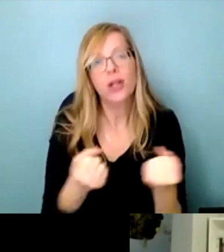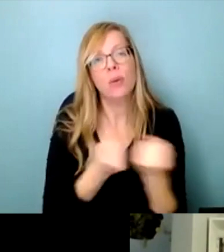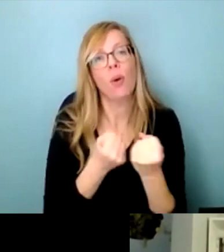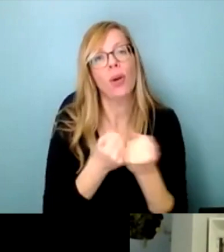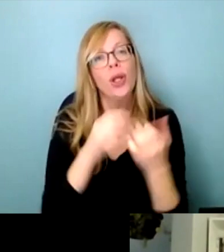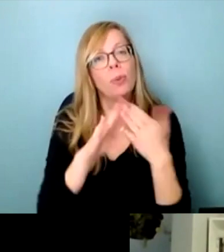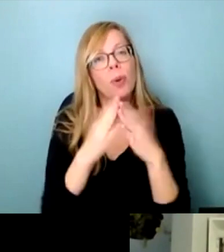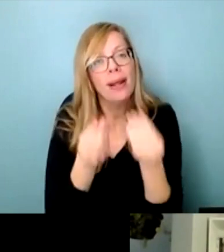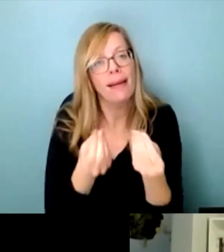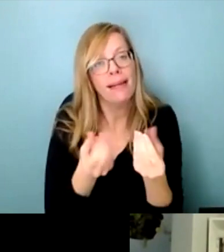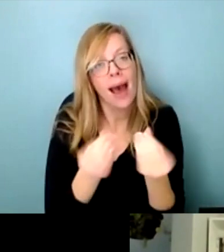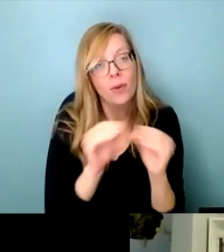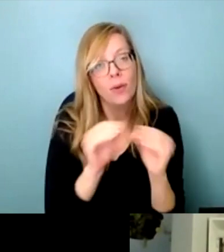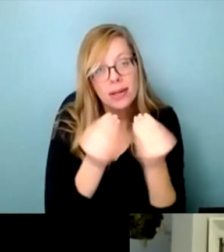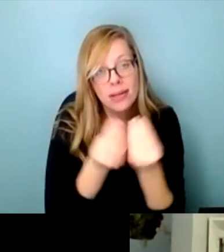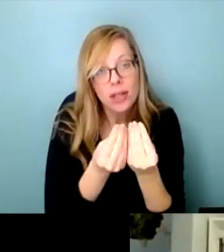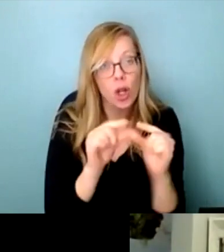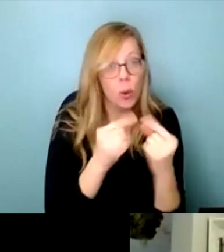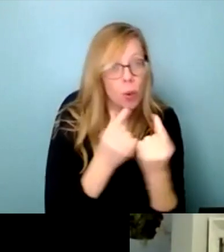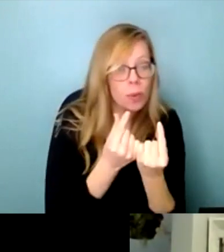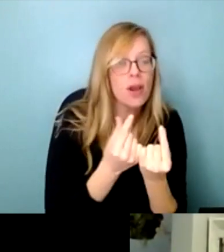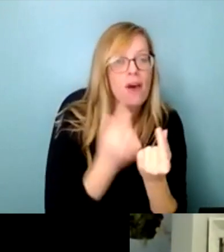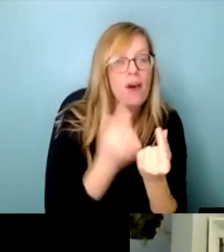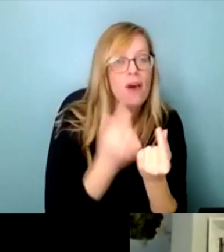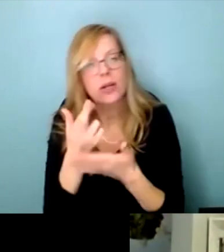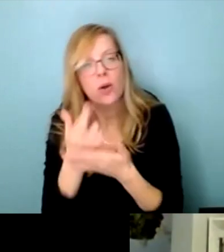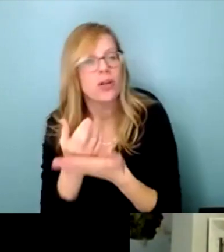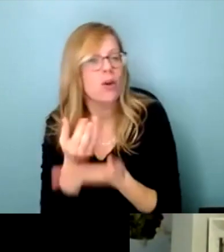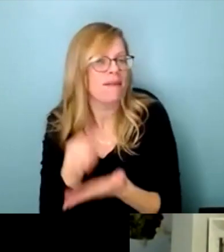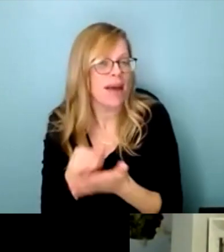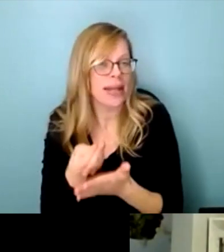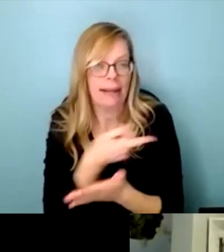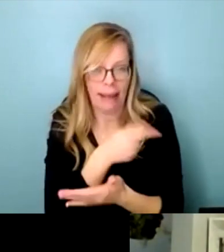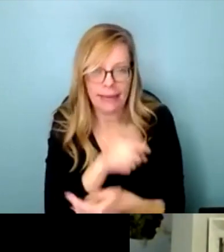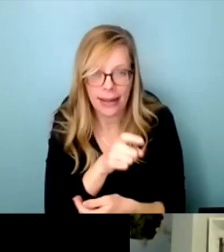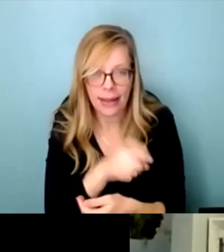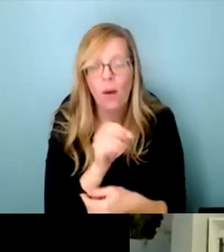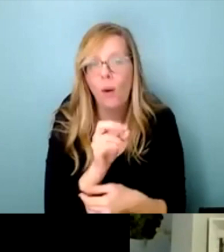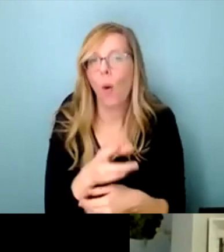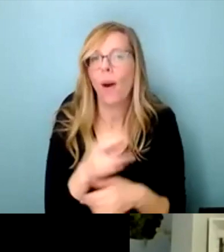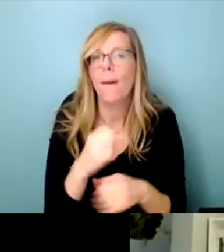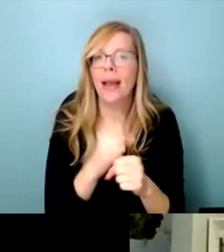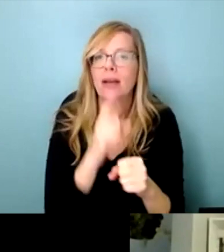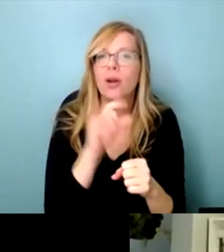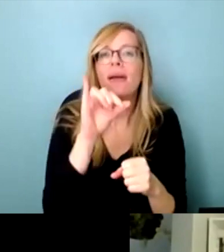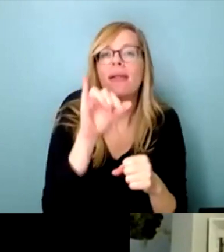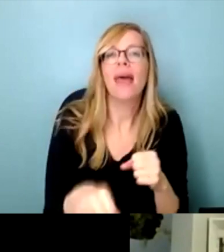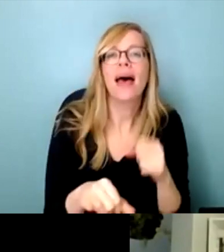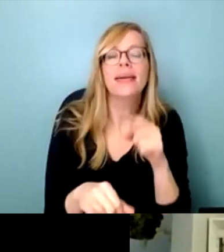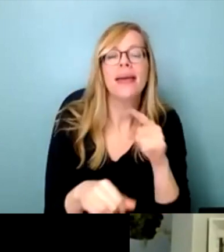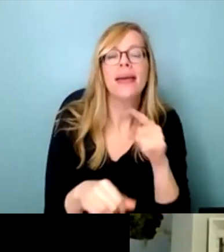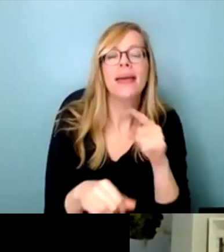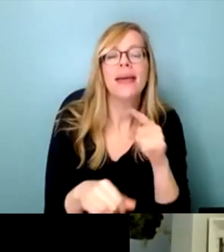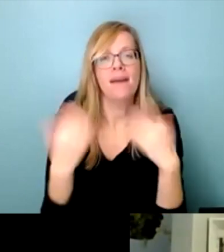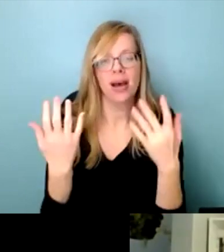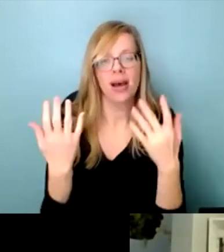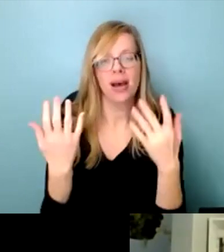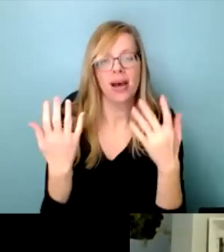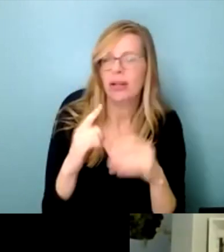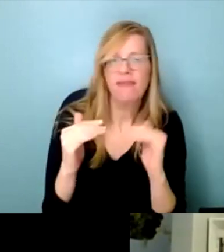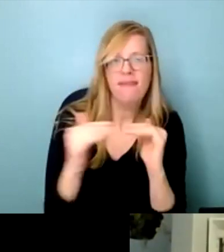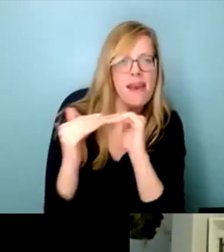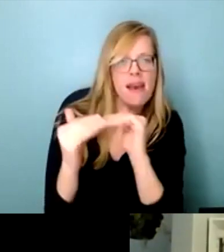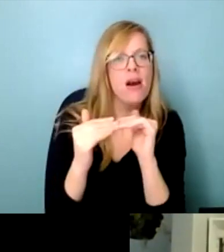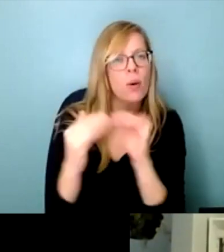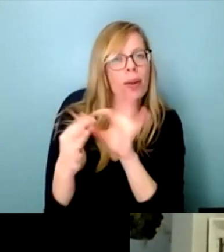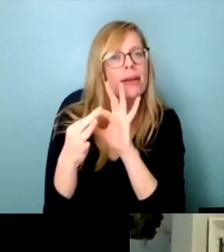or groups through things like the resources or funding that they need, or ensuring a democratic relationship between community and government. So